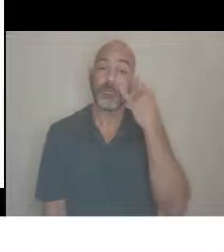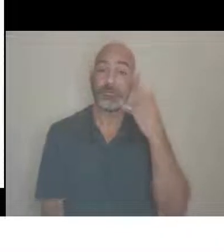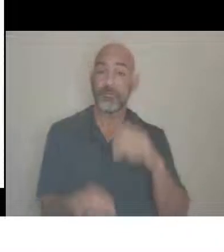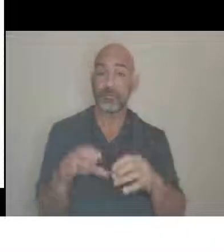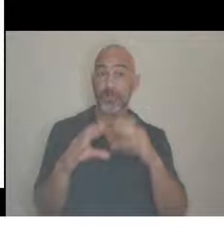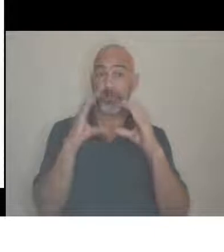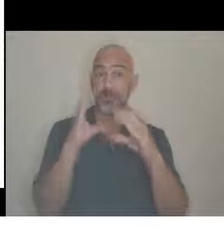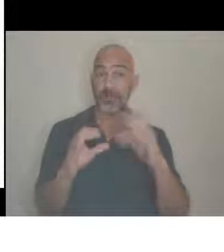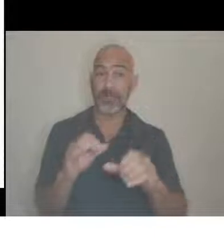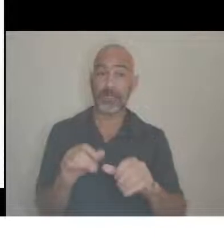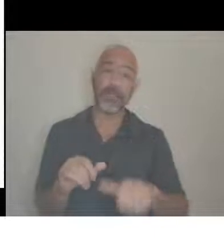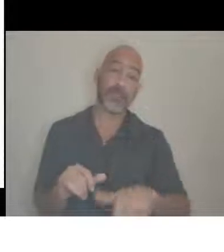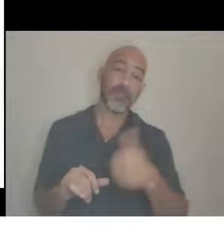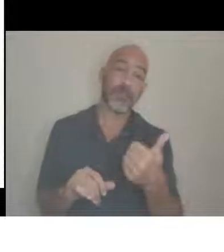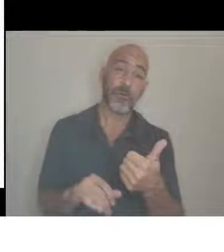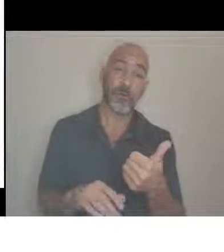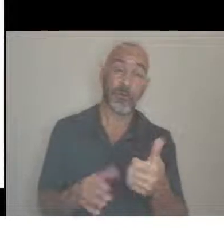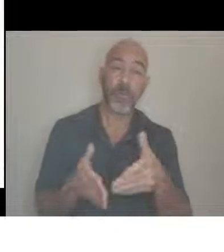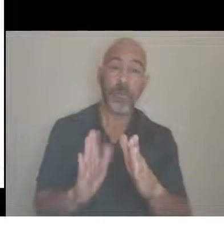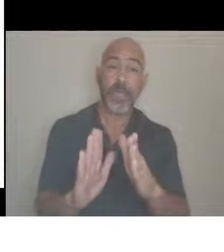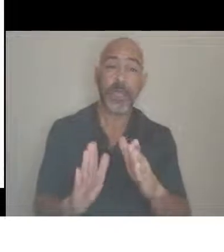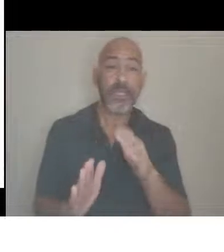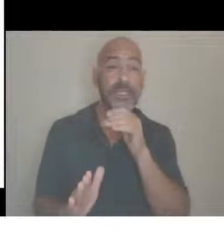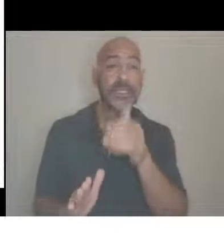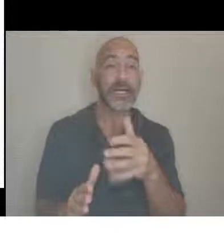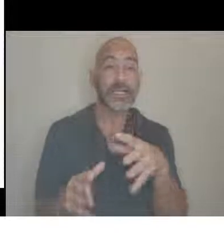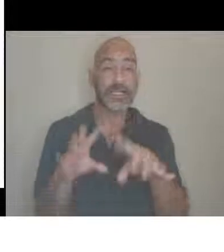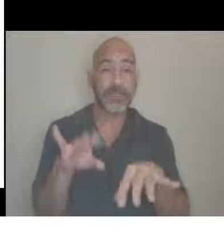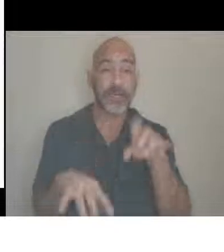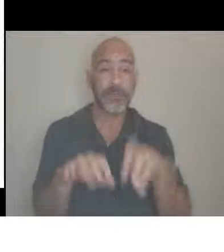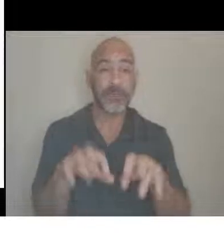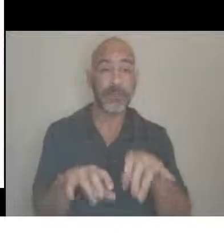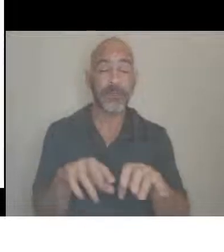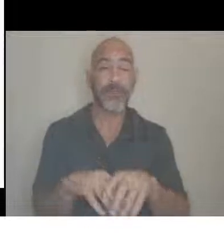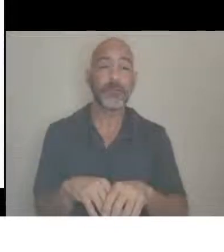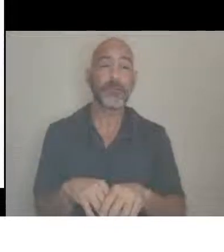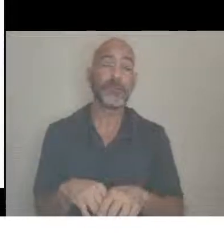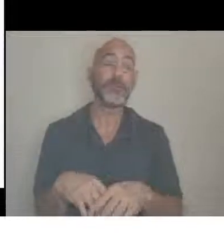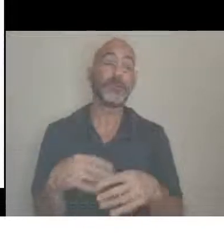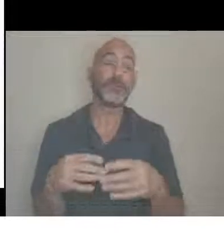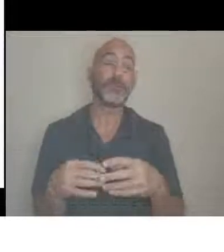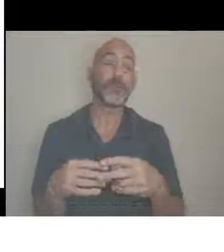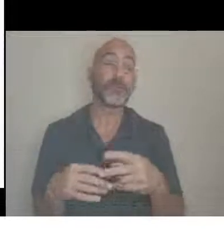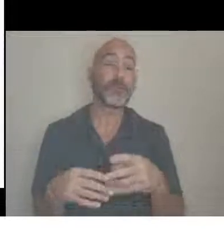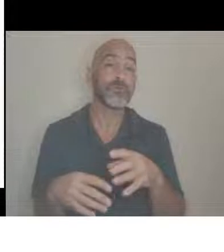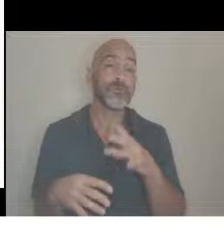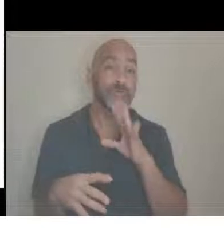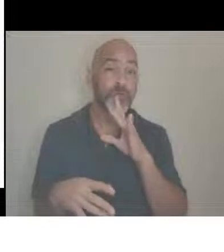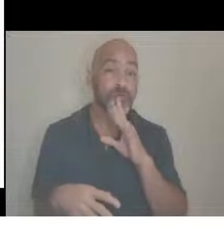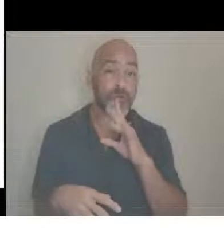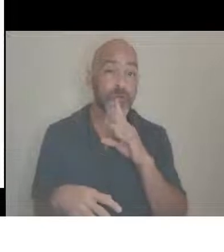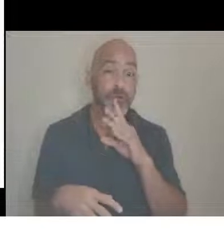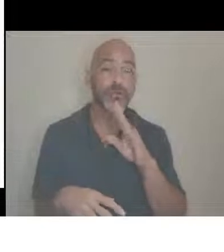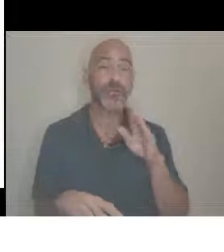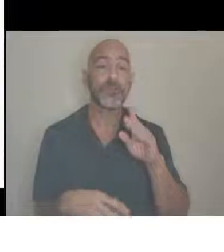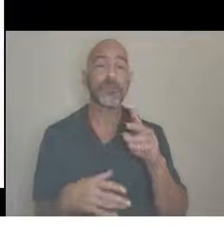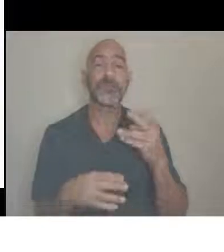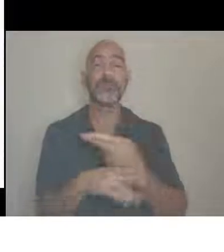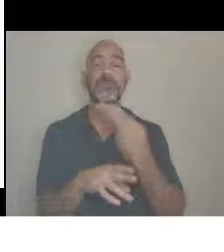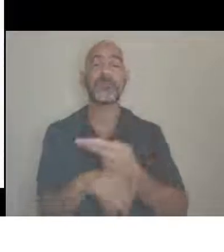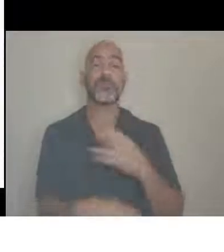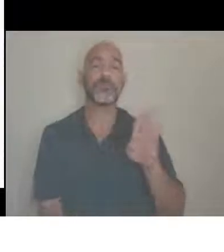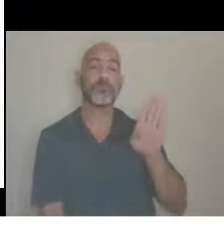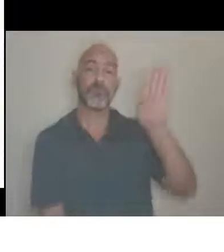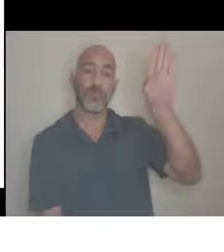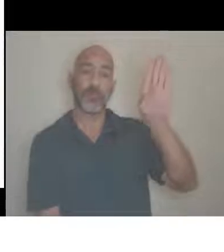comment verbally, you can either use the raise hand or other icon to get our attention and we will unmute